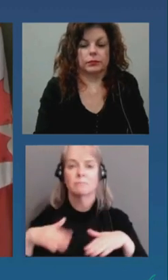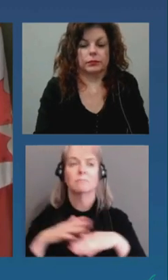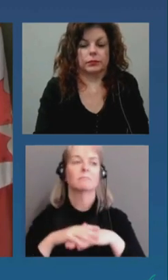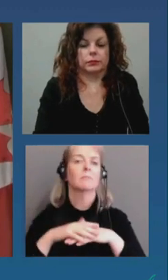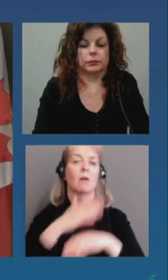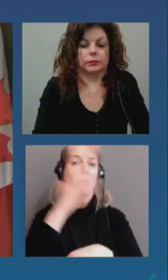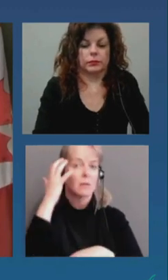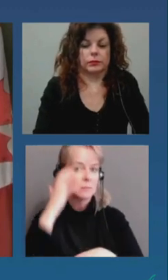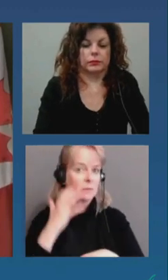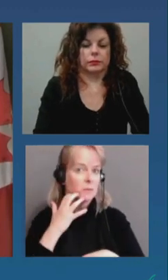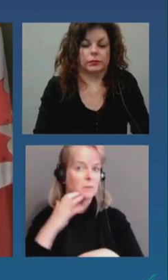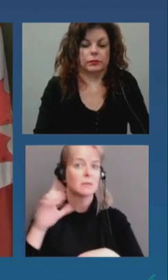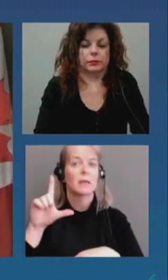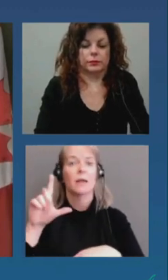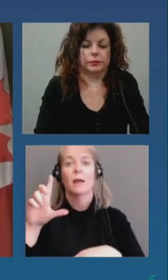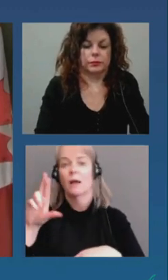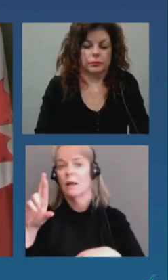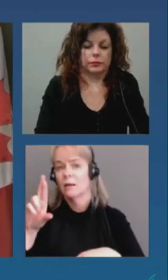exempt.